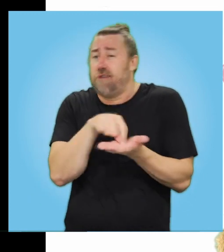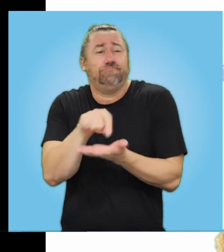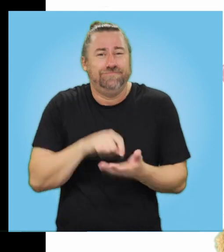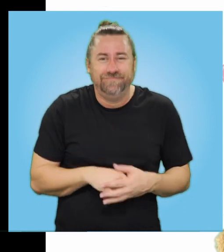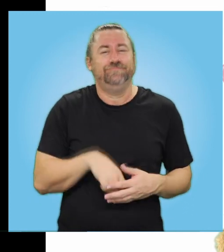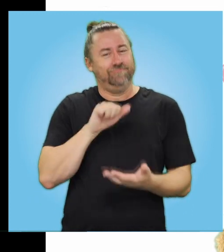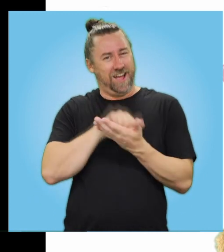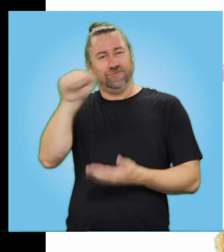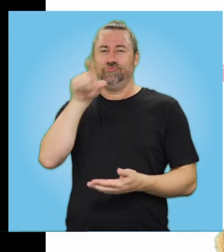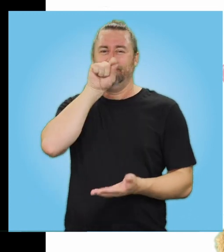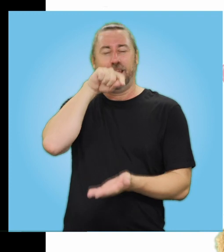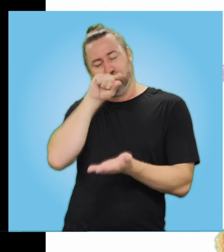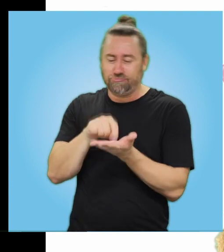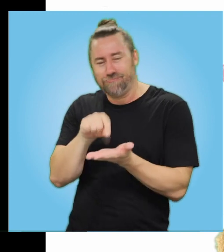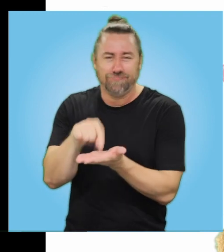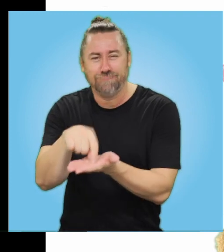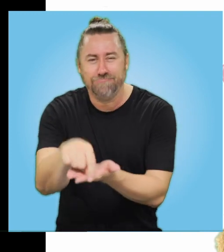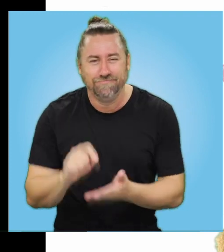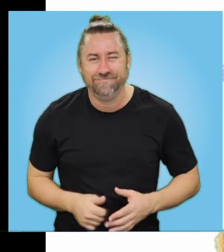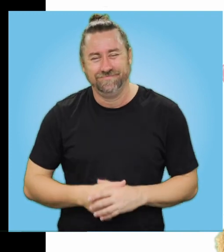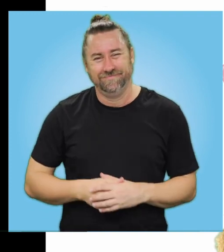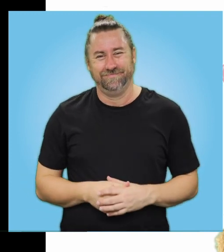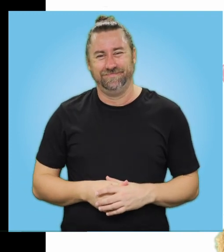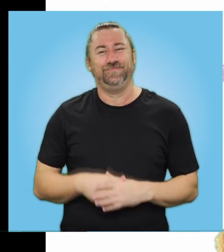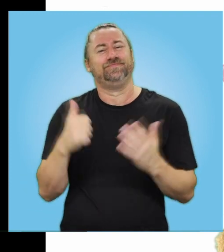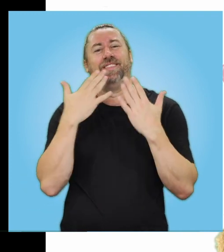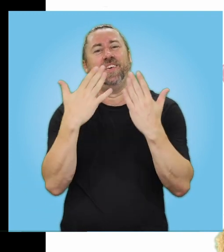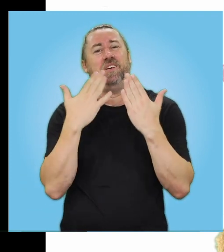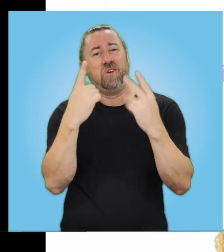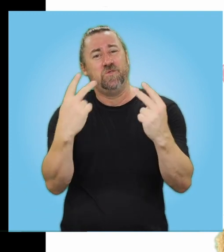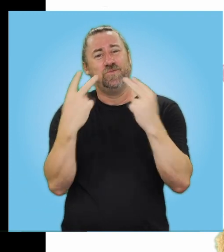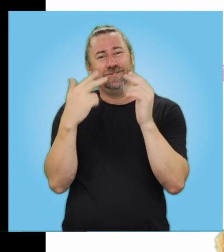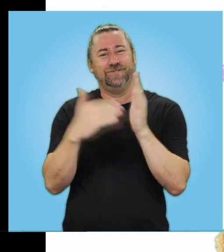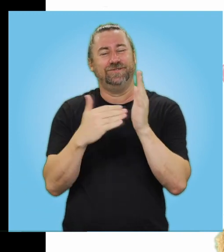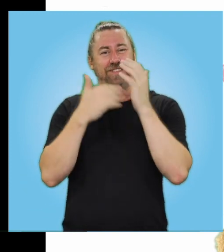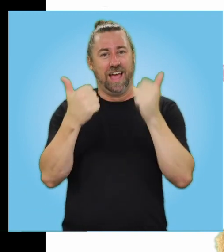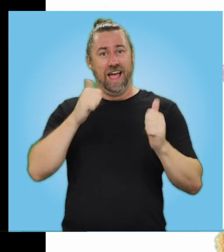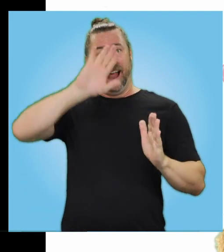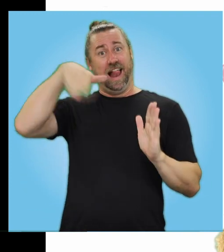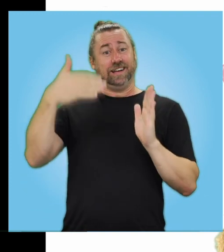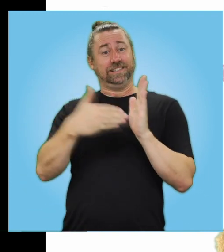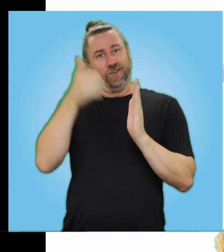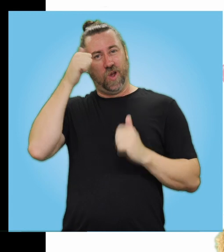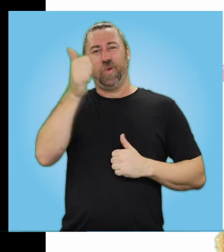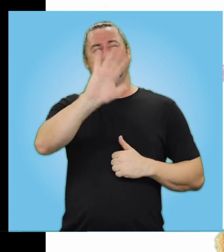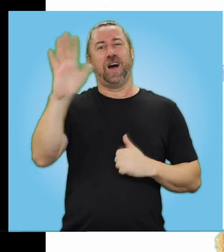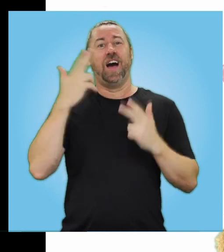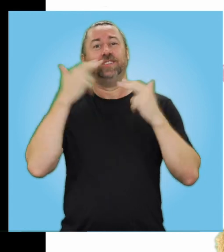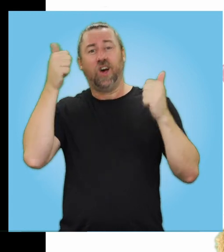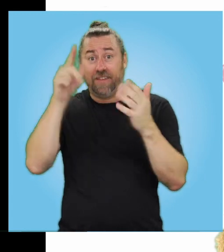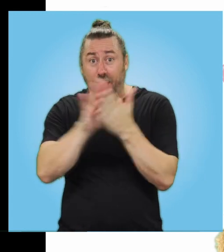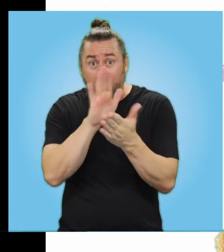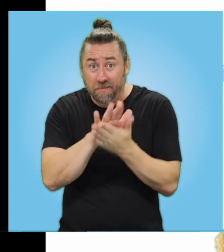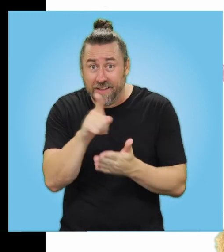And that is what they say Thank you so much for joining me everyone Let's finish things off with our goodbye song Which is called If you're